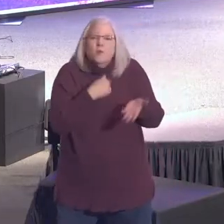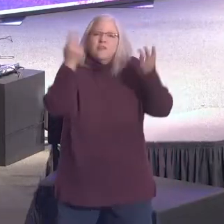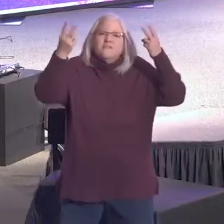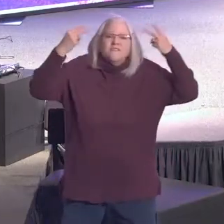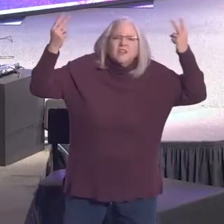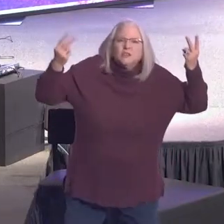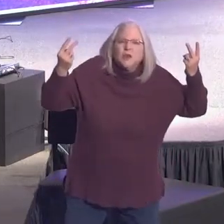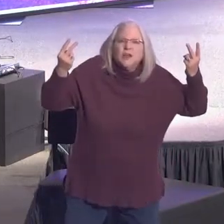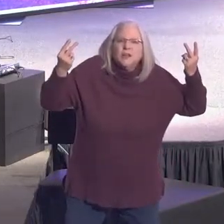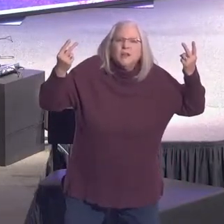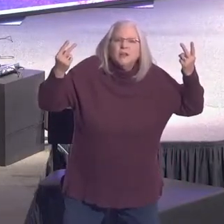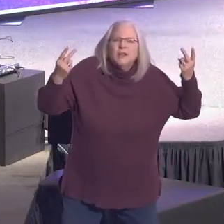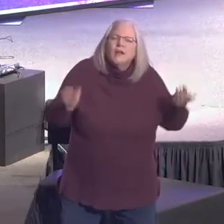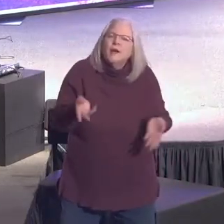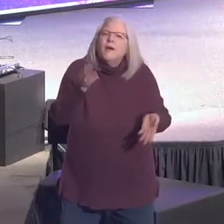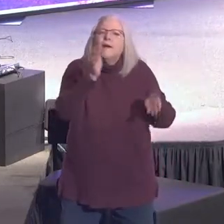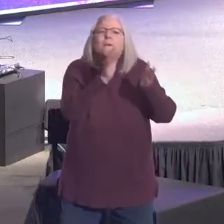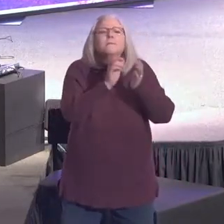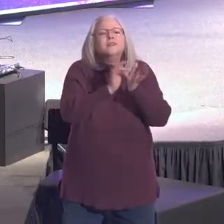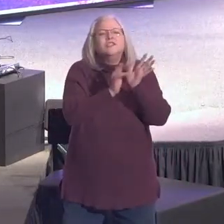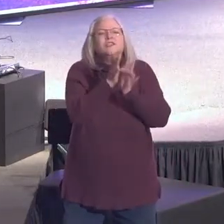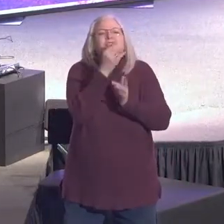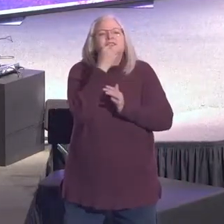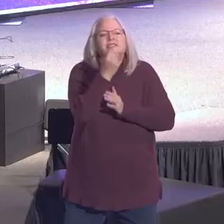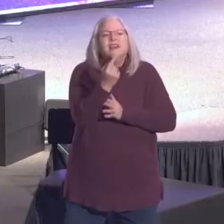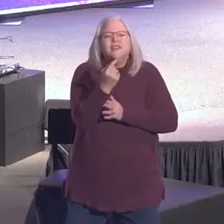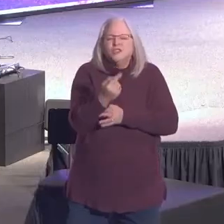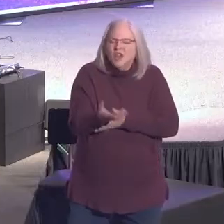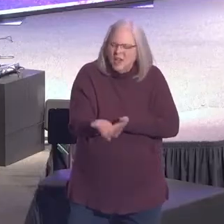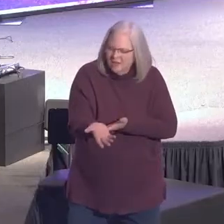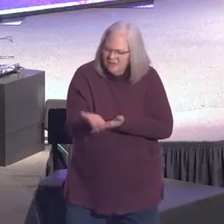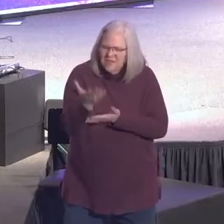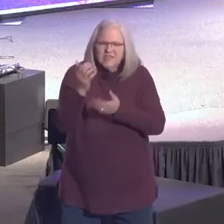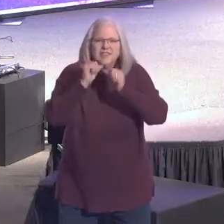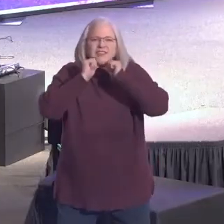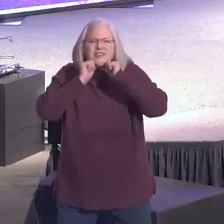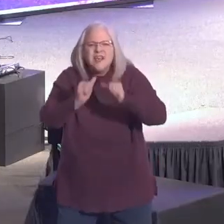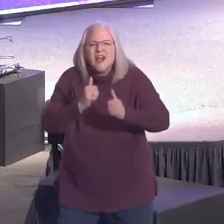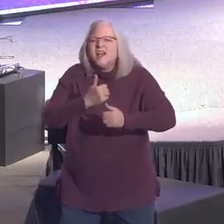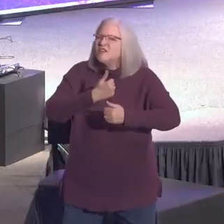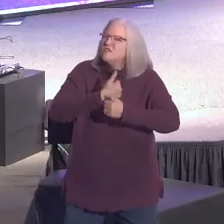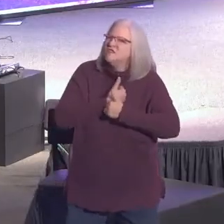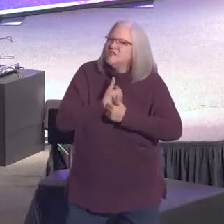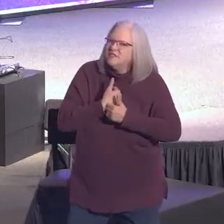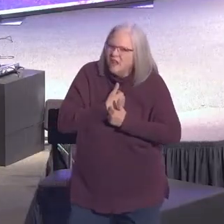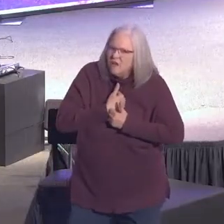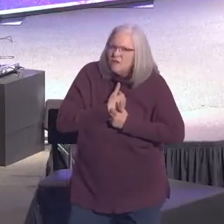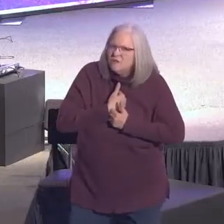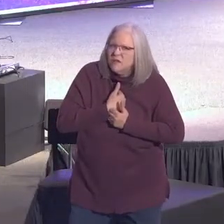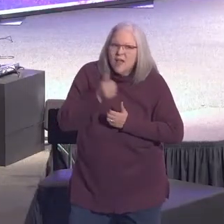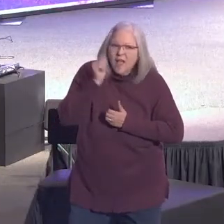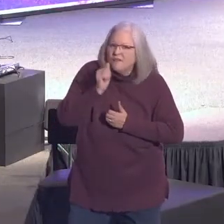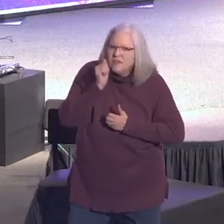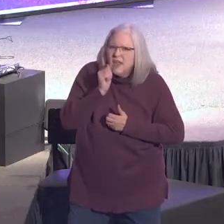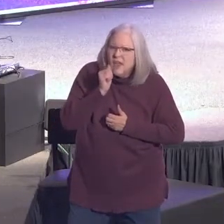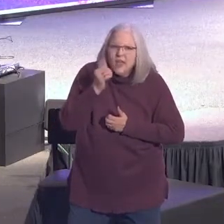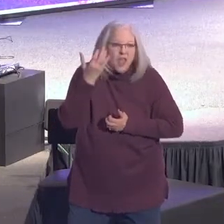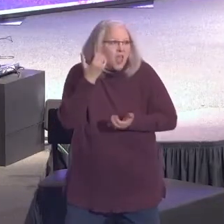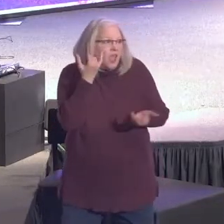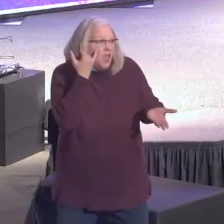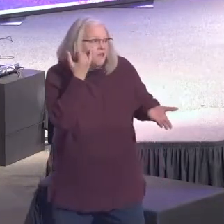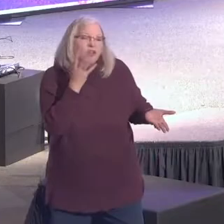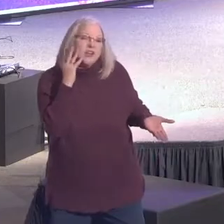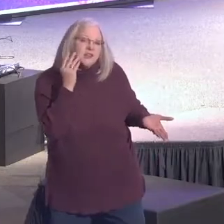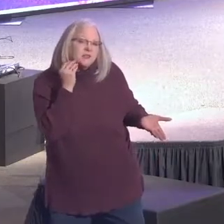He says, you gotta take up that cross daily. You have to deny yourself. If you are gonna experience